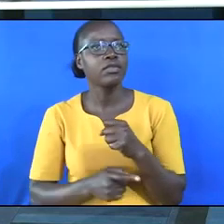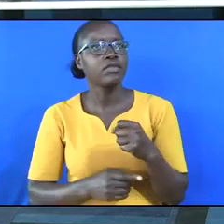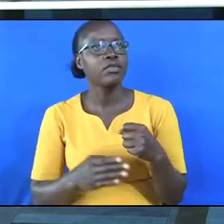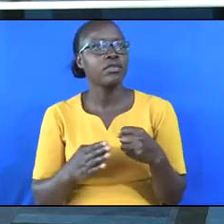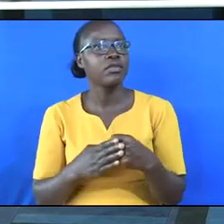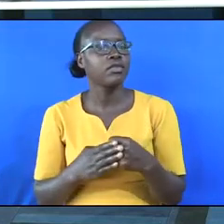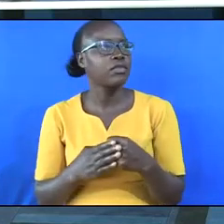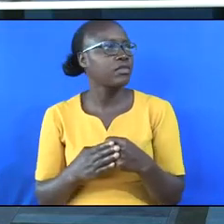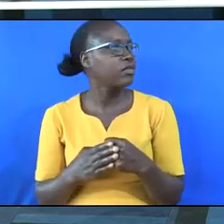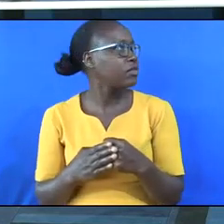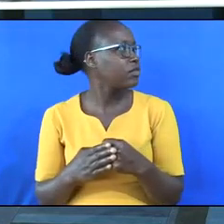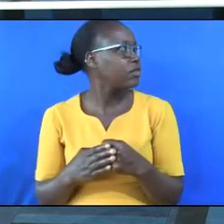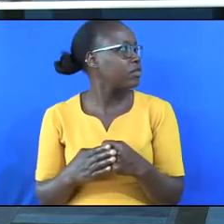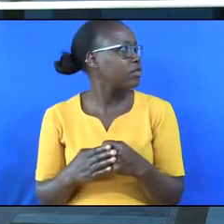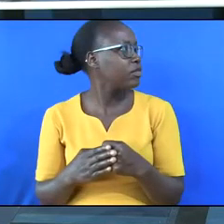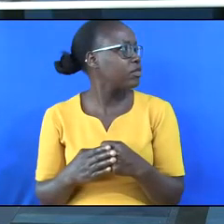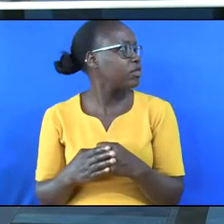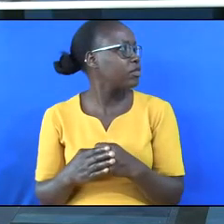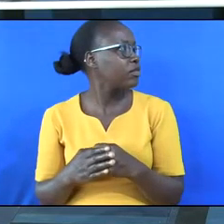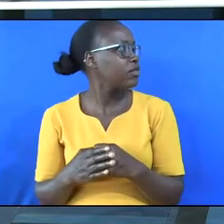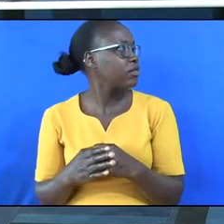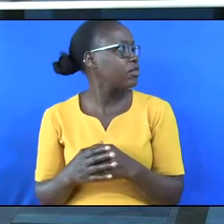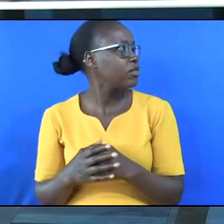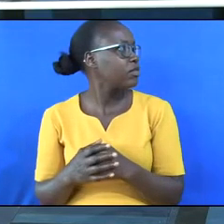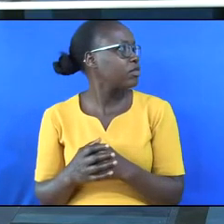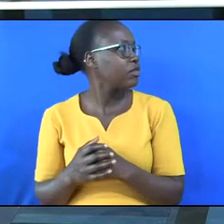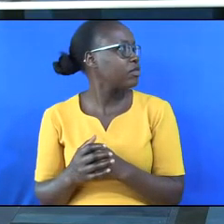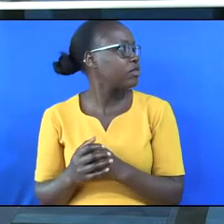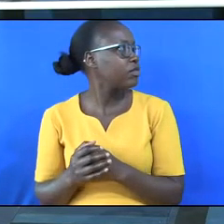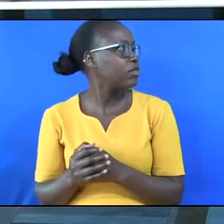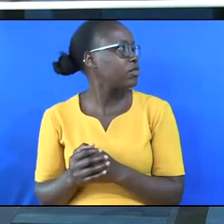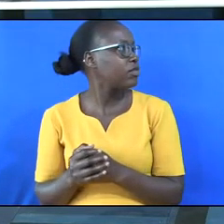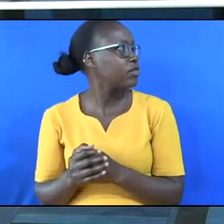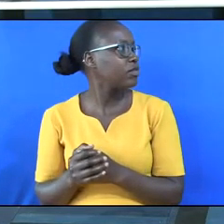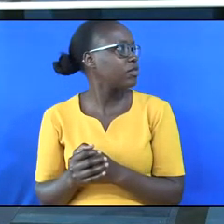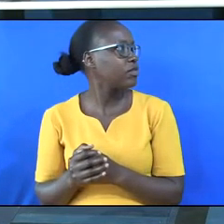say that this presentation will be dedicated to him.